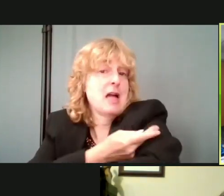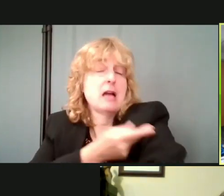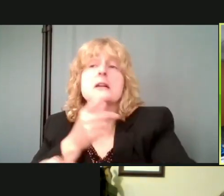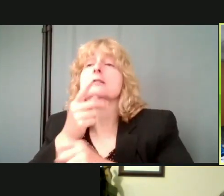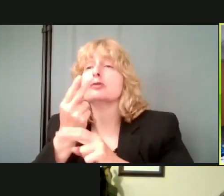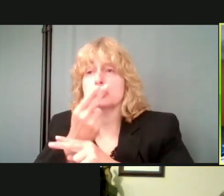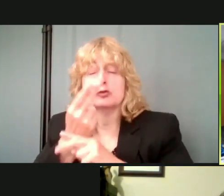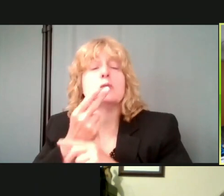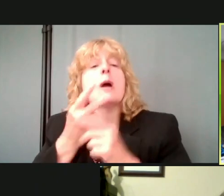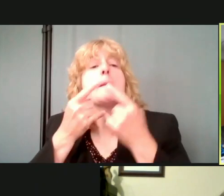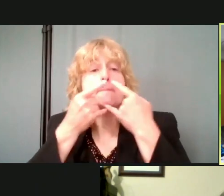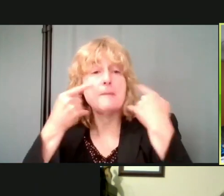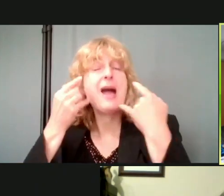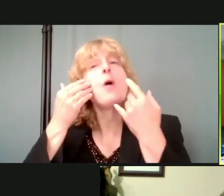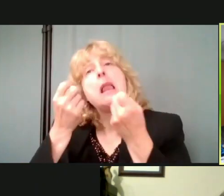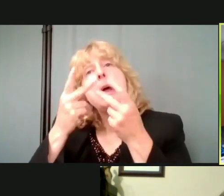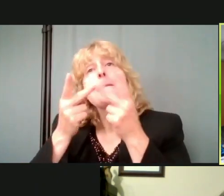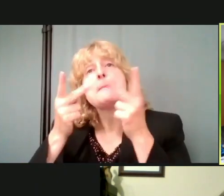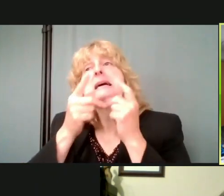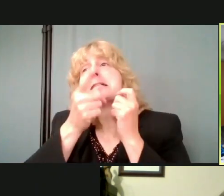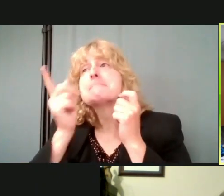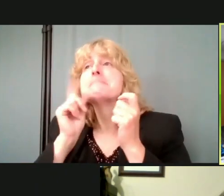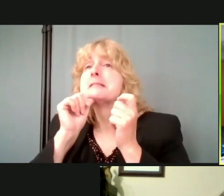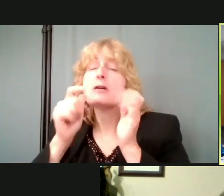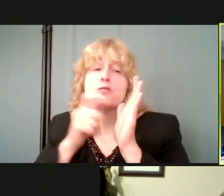anymore and it's to prevent